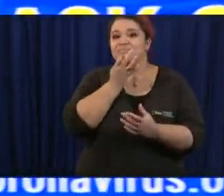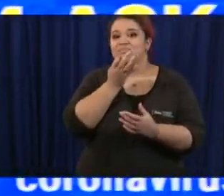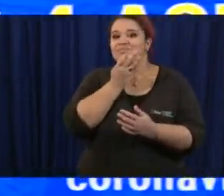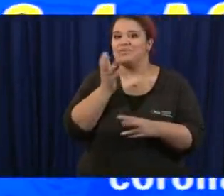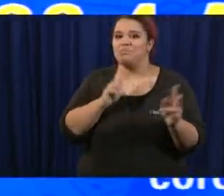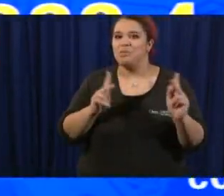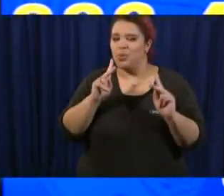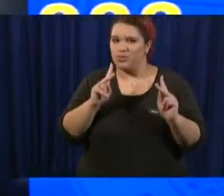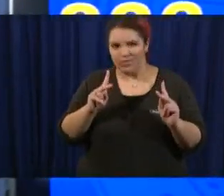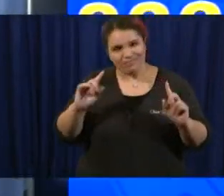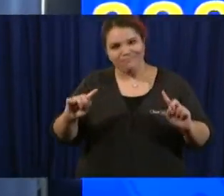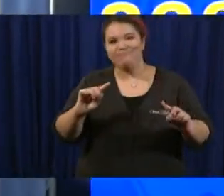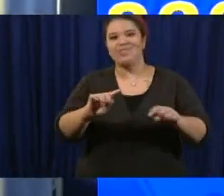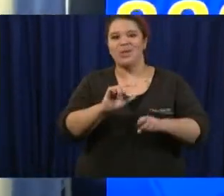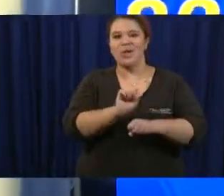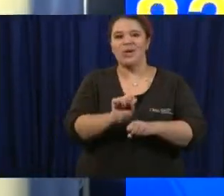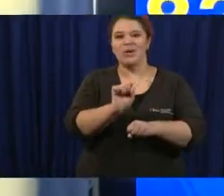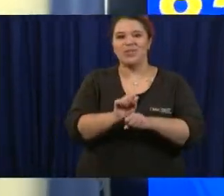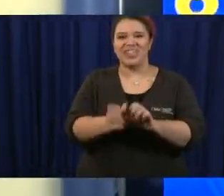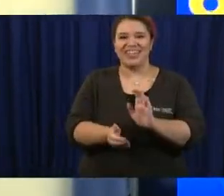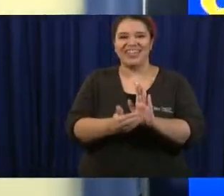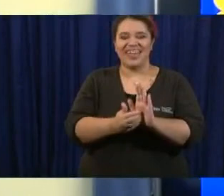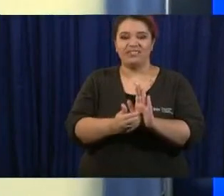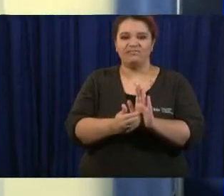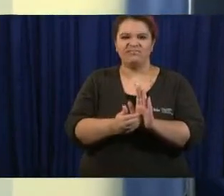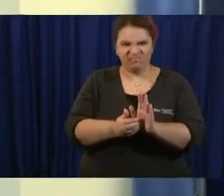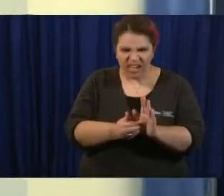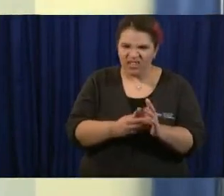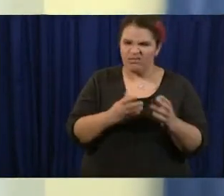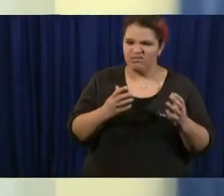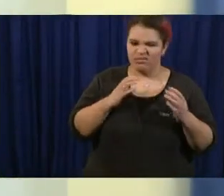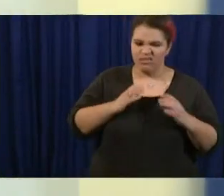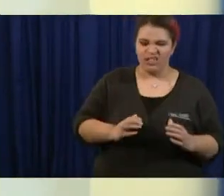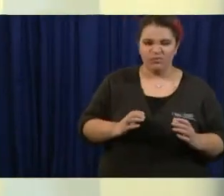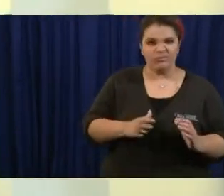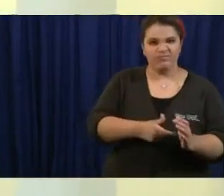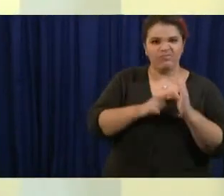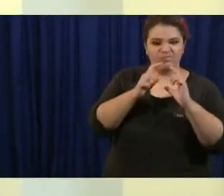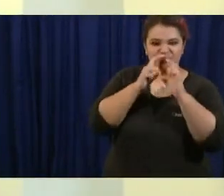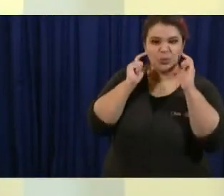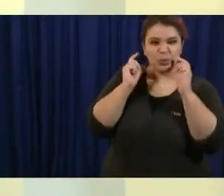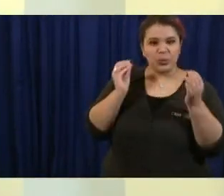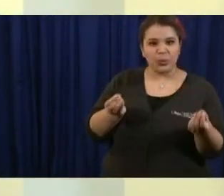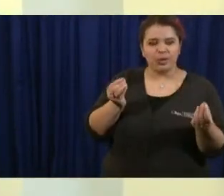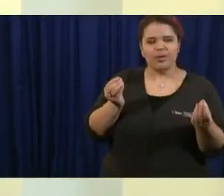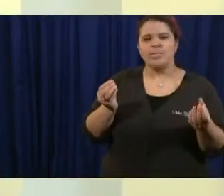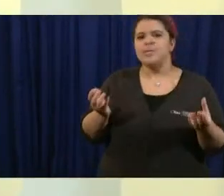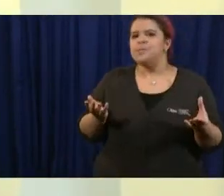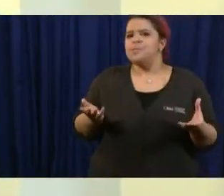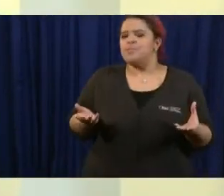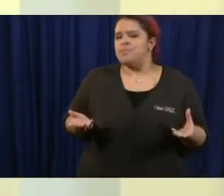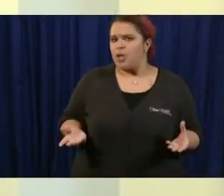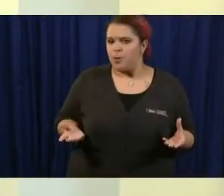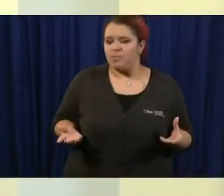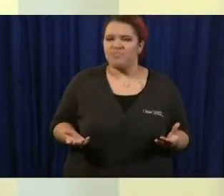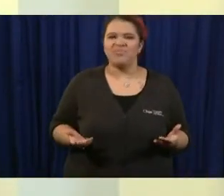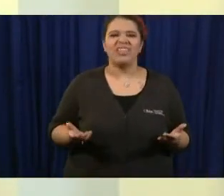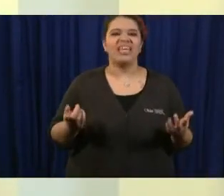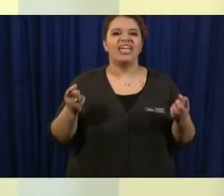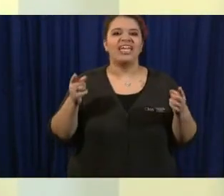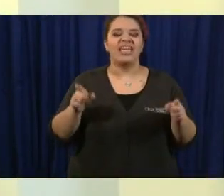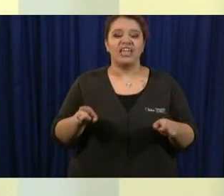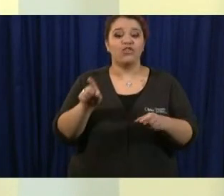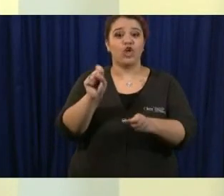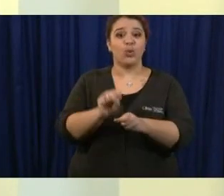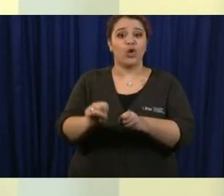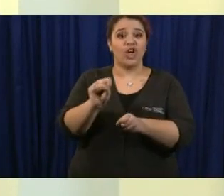won't be mandated to wear a mask how much risk is associated with caring for somebody if you're working at one of these stores without